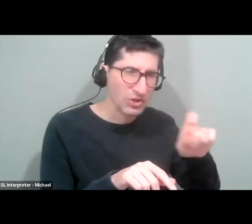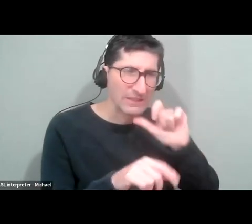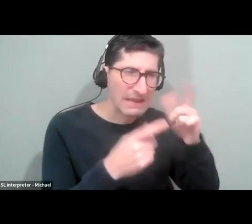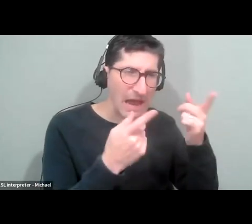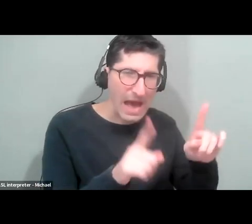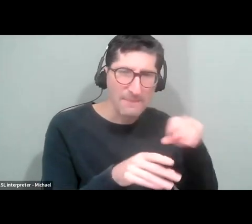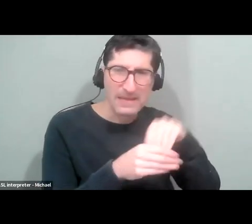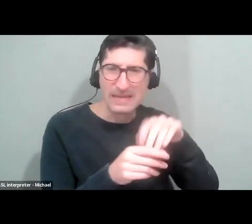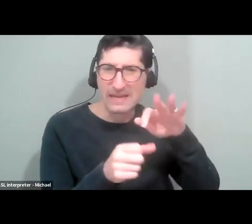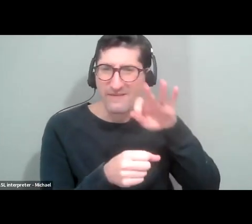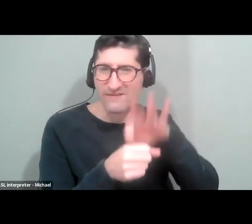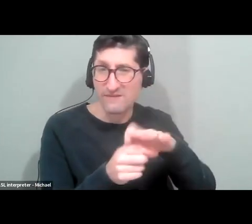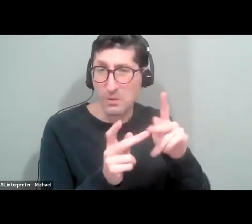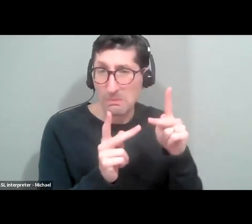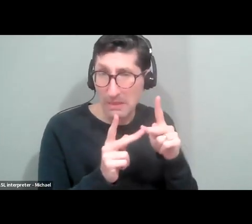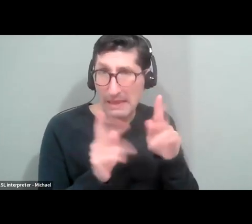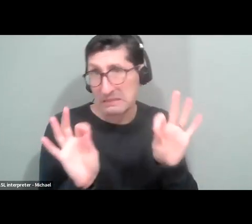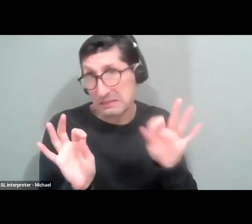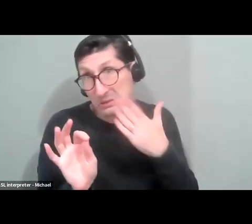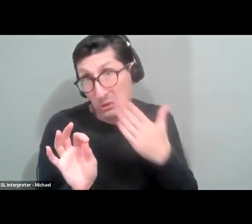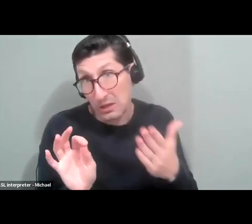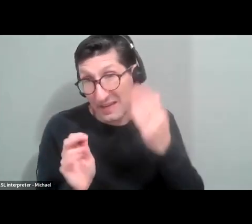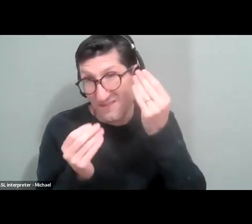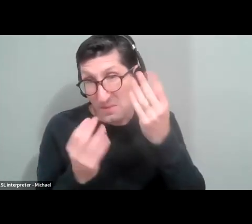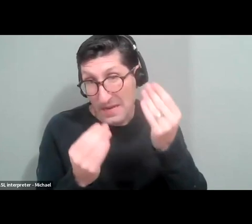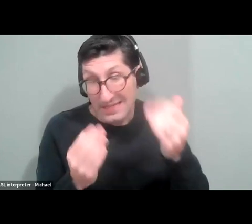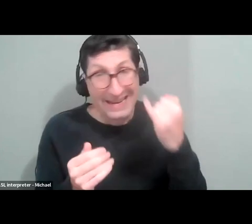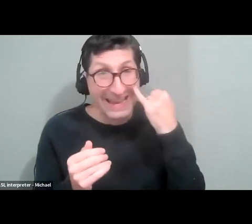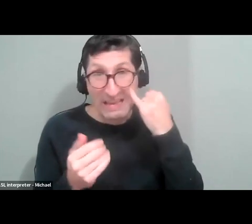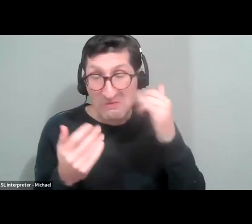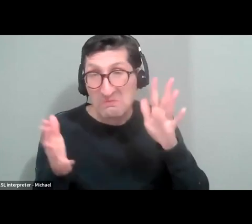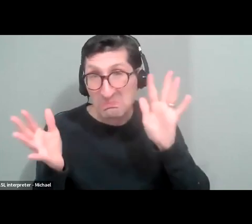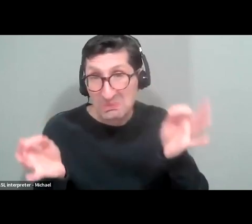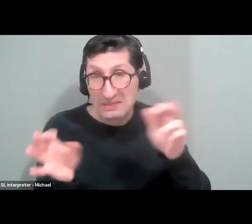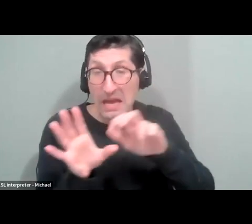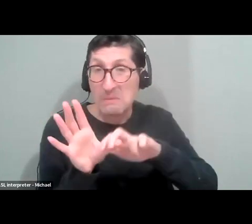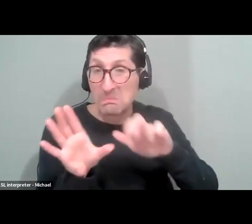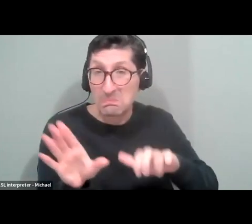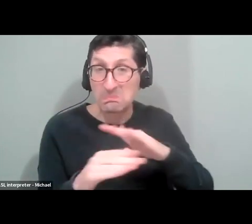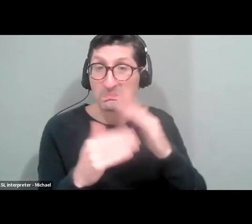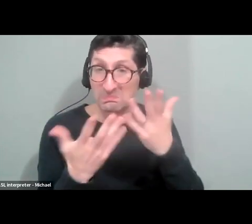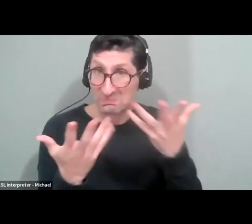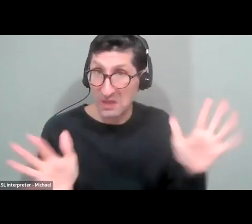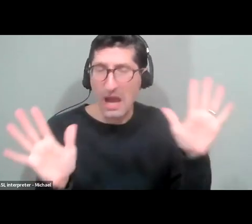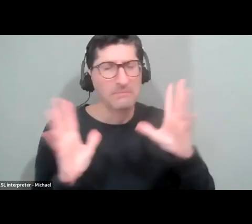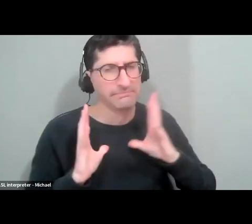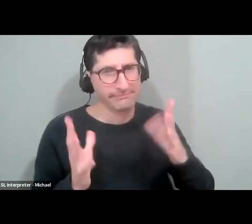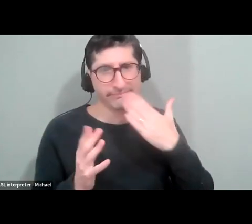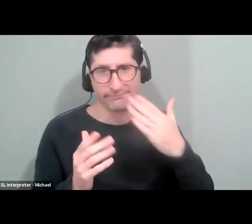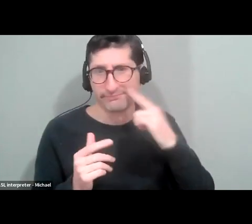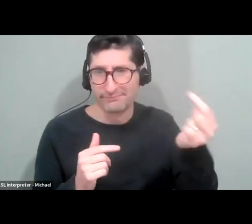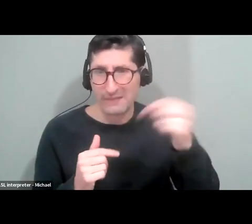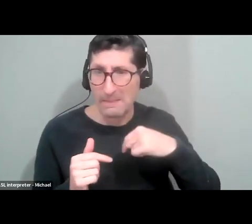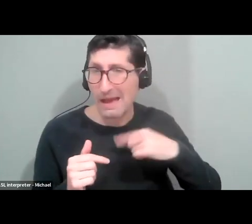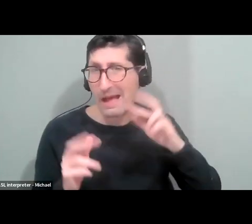but, uh, if not, then thank you all for coming and for your participation and, uh, I'll see you hopefully next